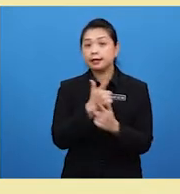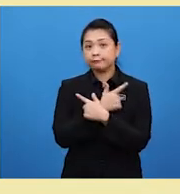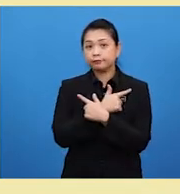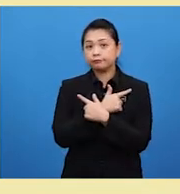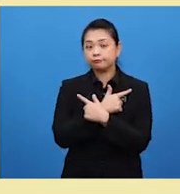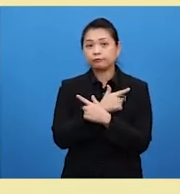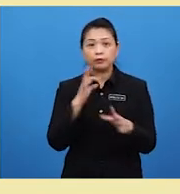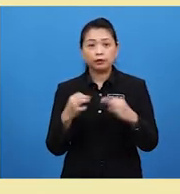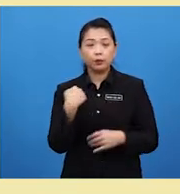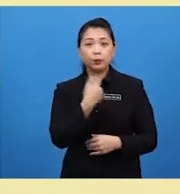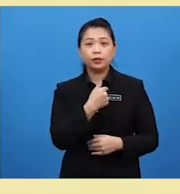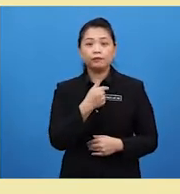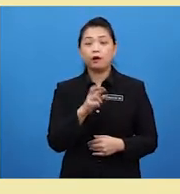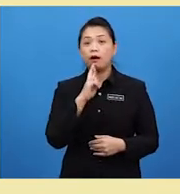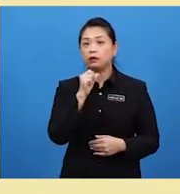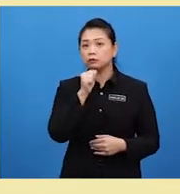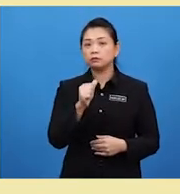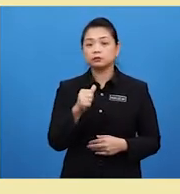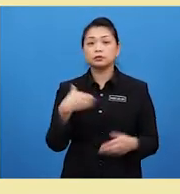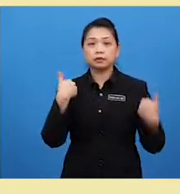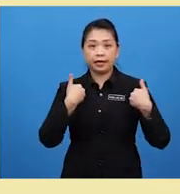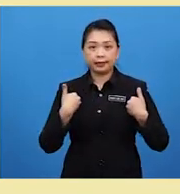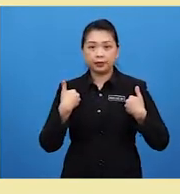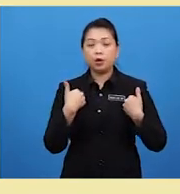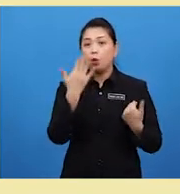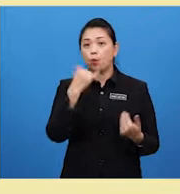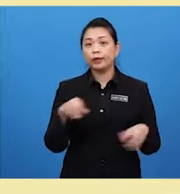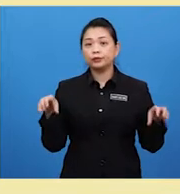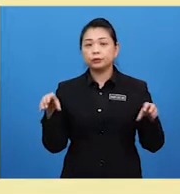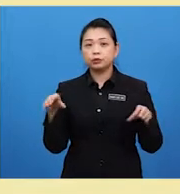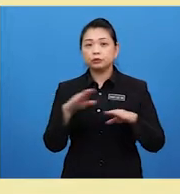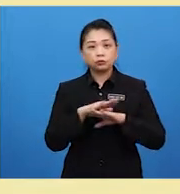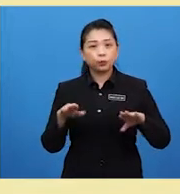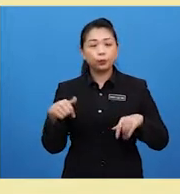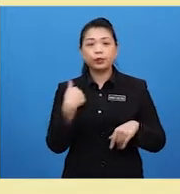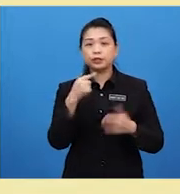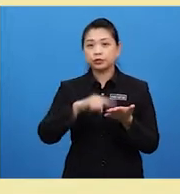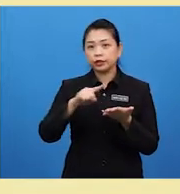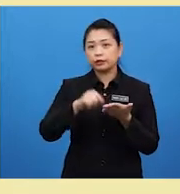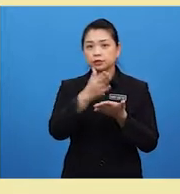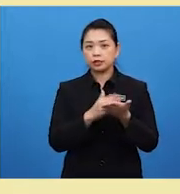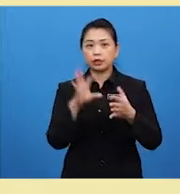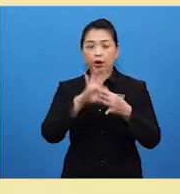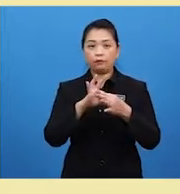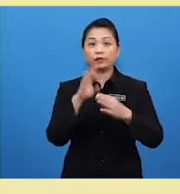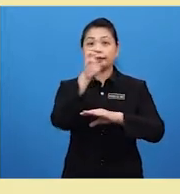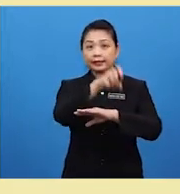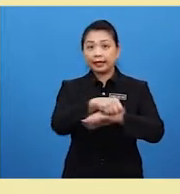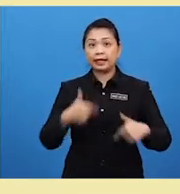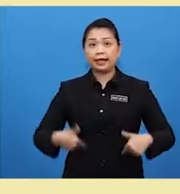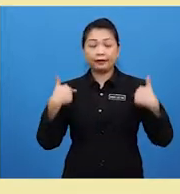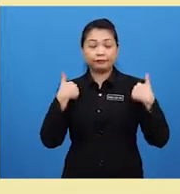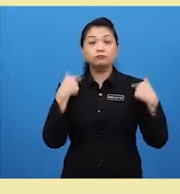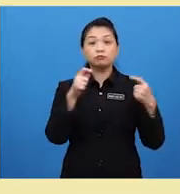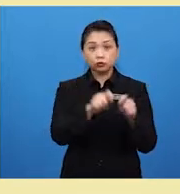to If we aren't too tired Why don't we check out some of the nightlife too?